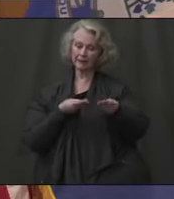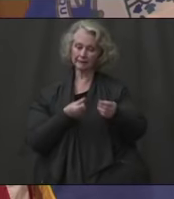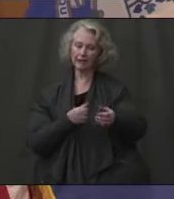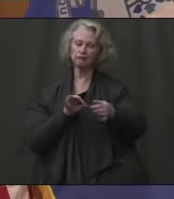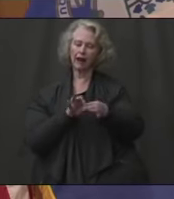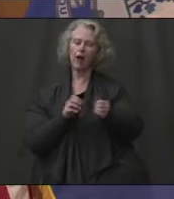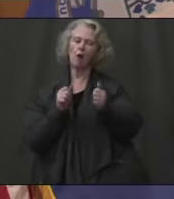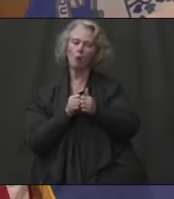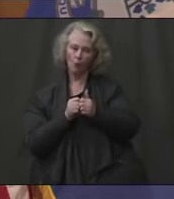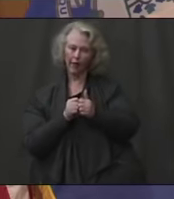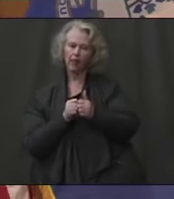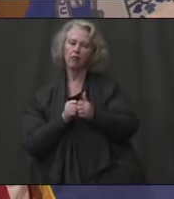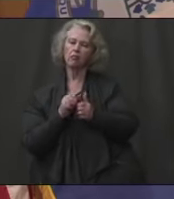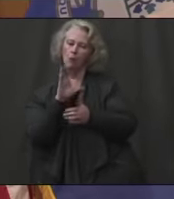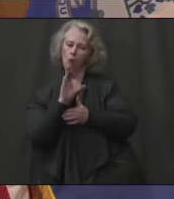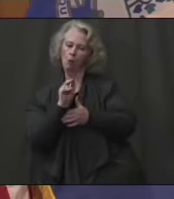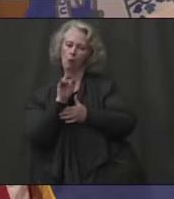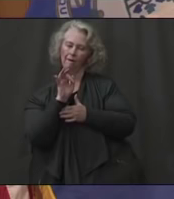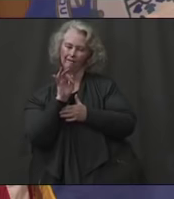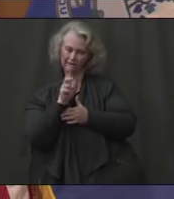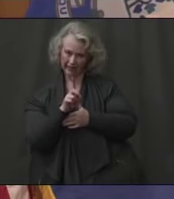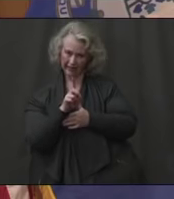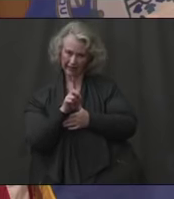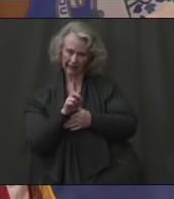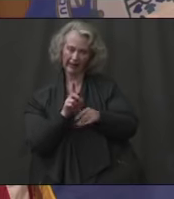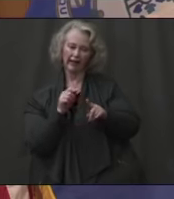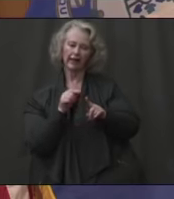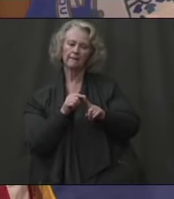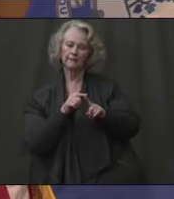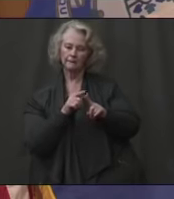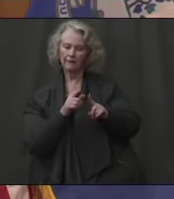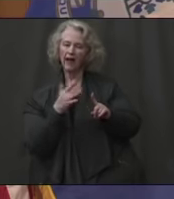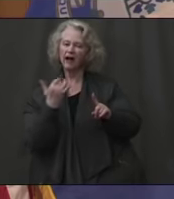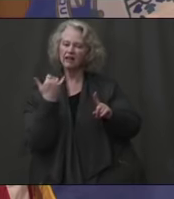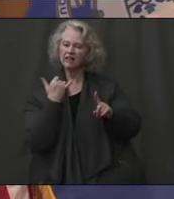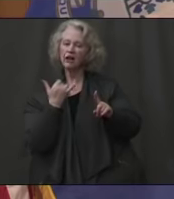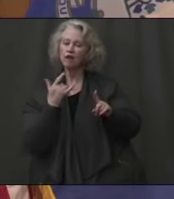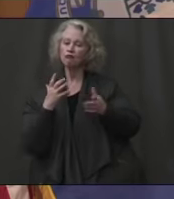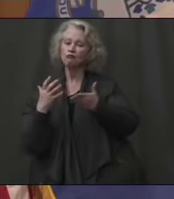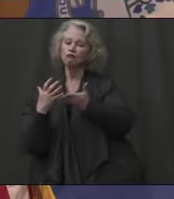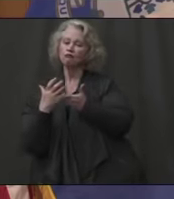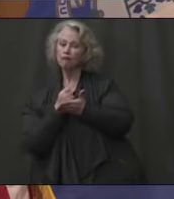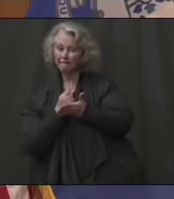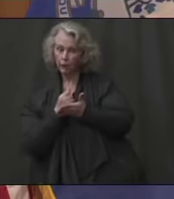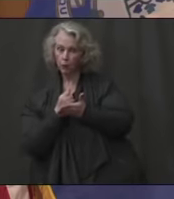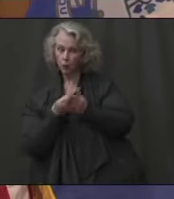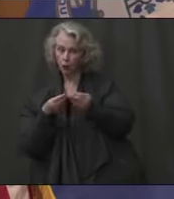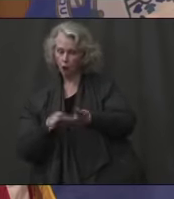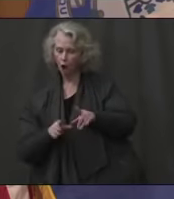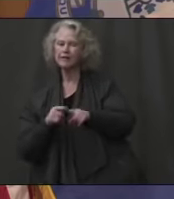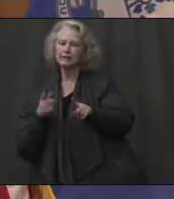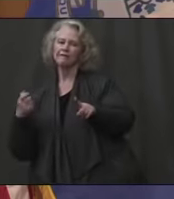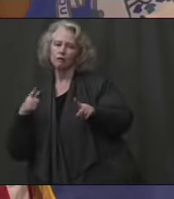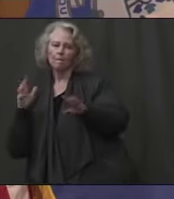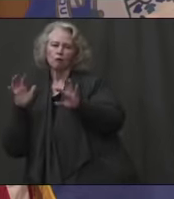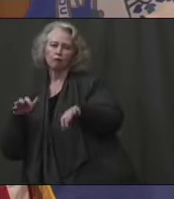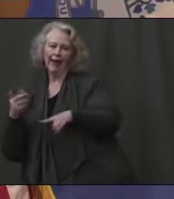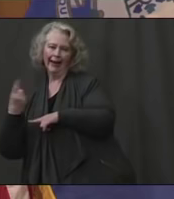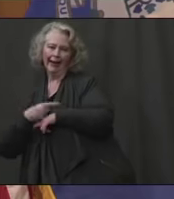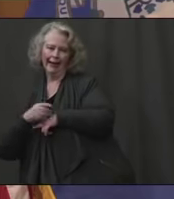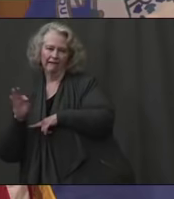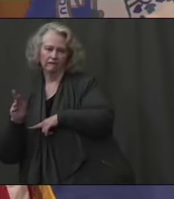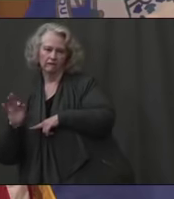required to match, but revenue deterioration would 100% come from the rainy day fund. I don't anticipate requiring